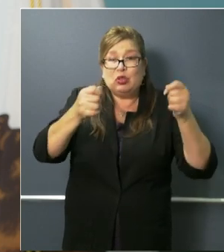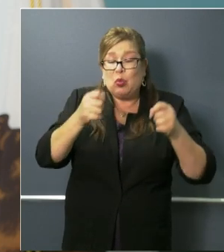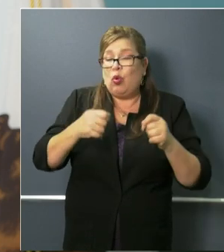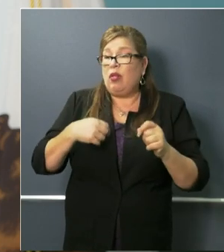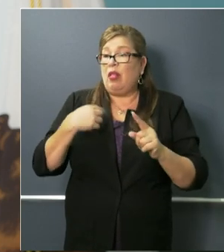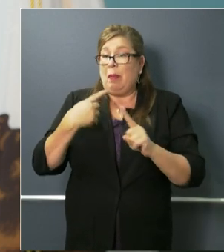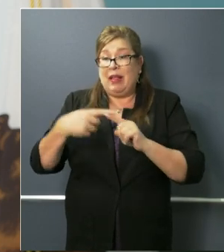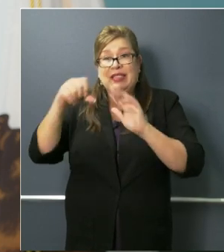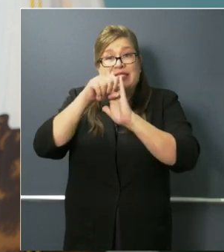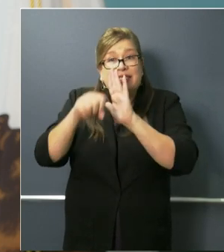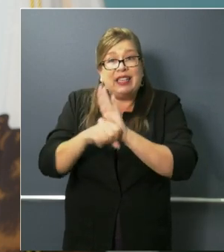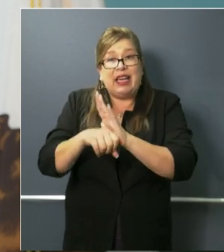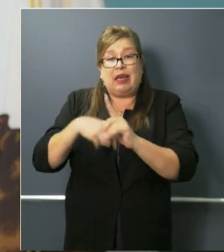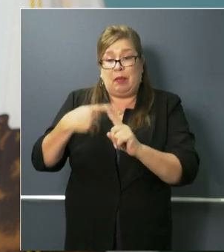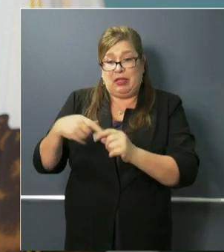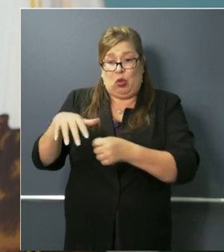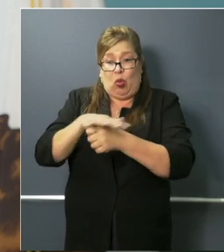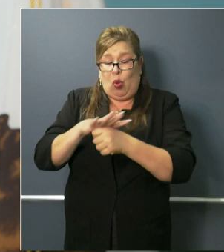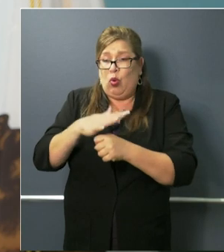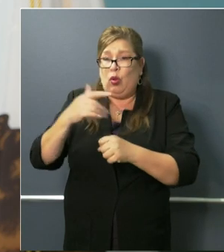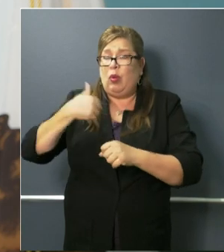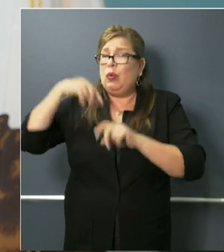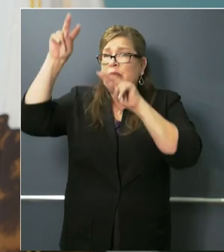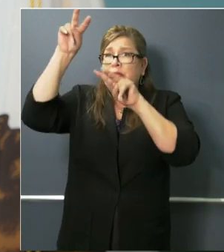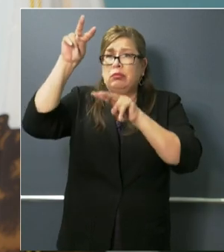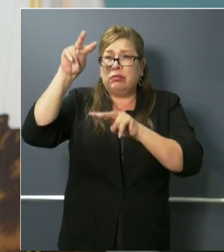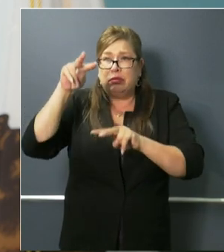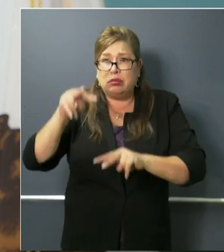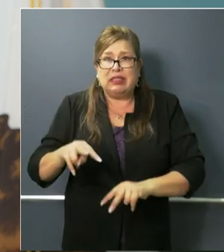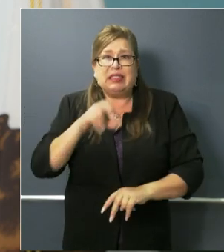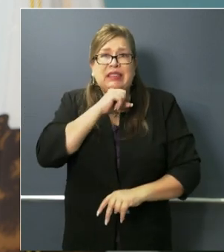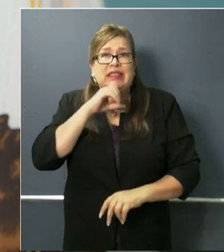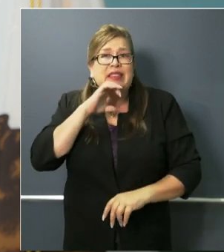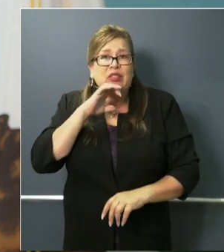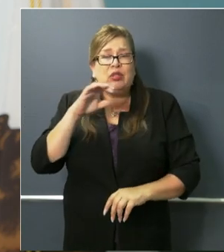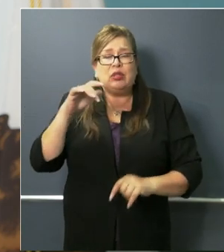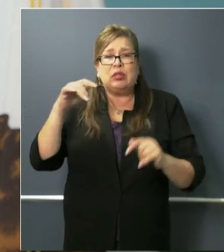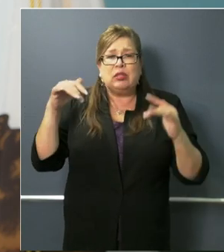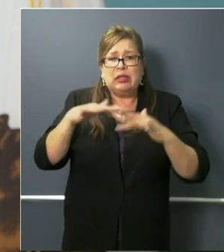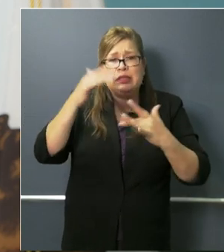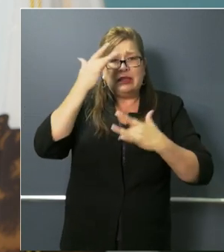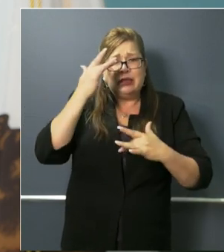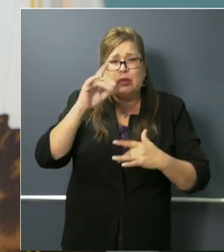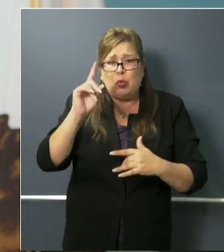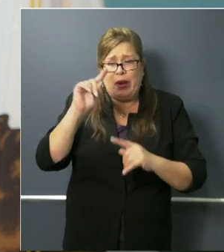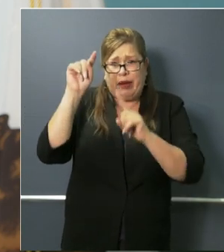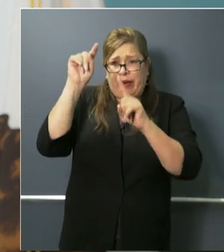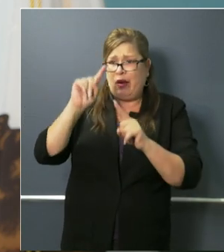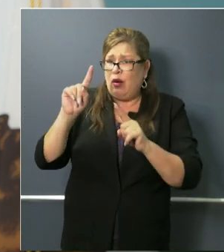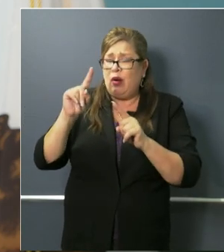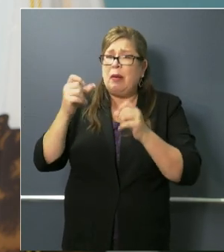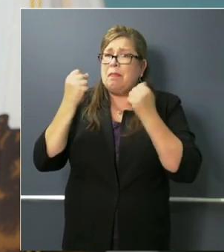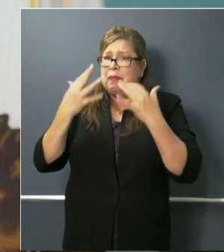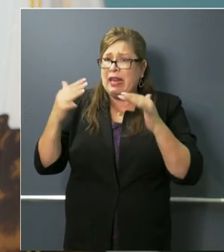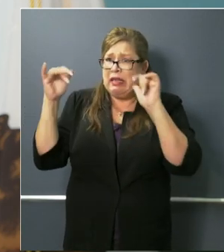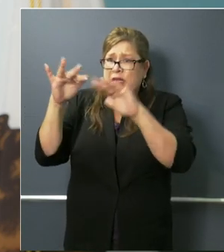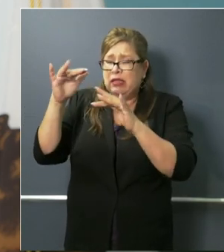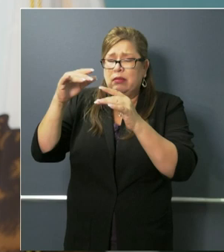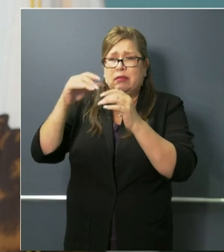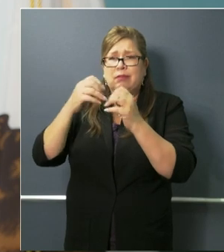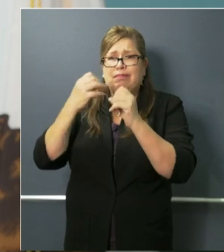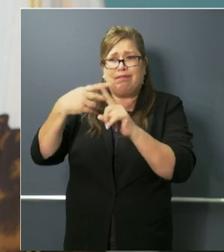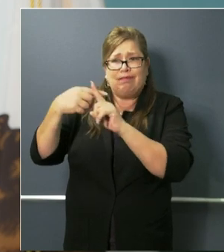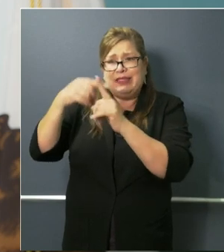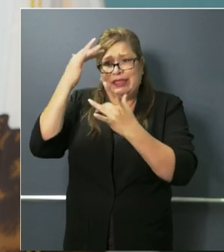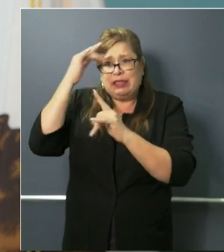level, to focus on hotspots that are clearly clustering in the state of California, for that matter across the rest of the country,